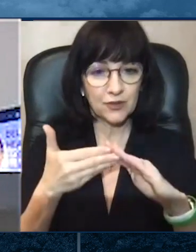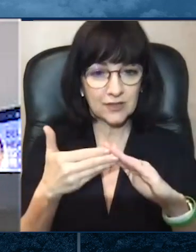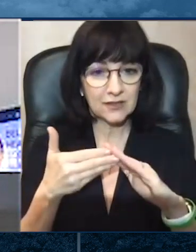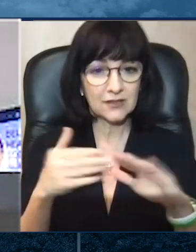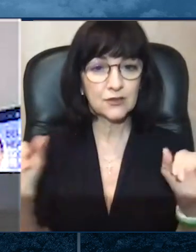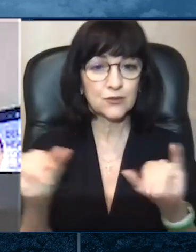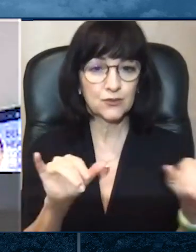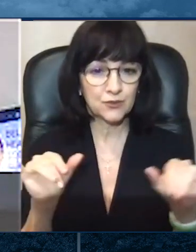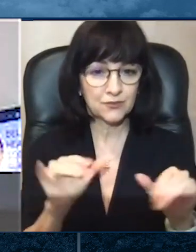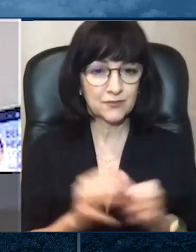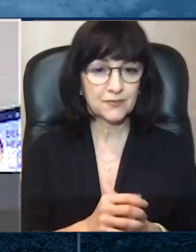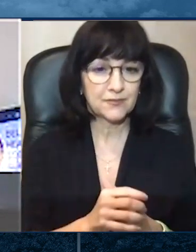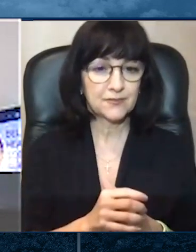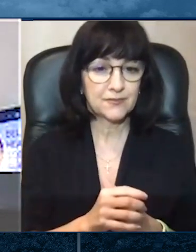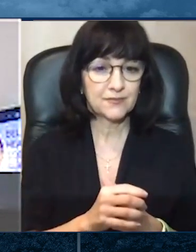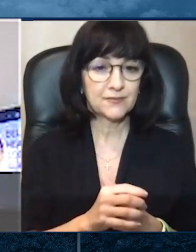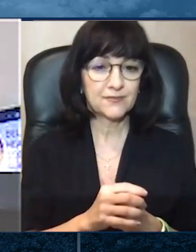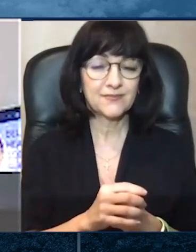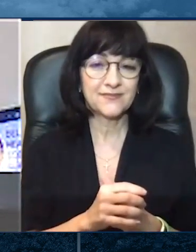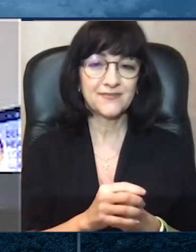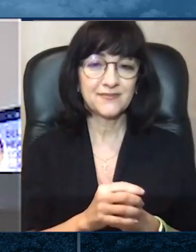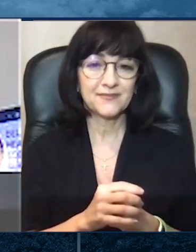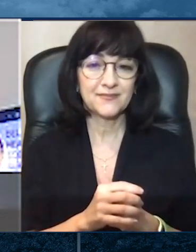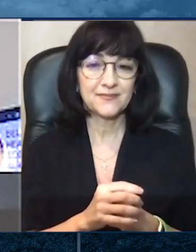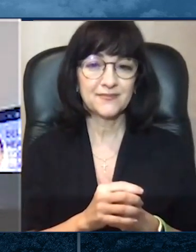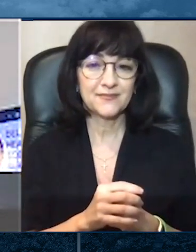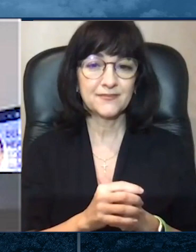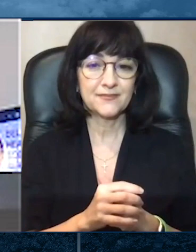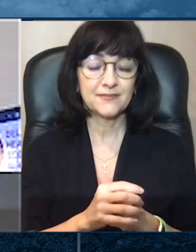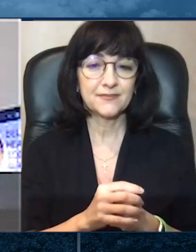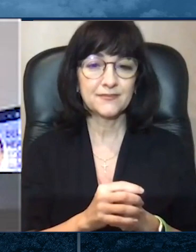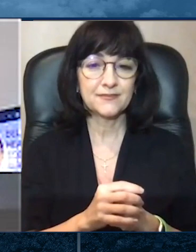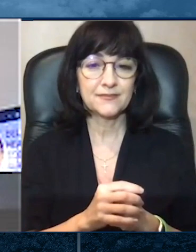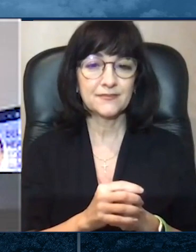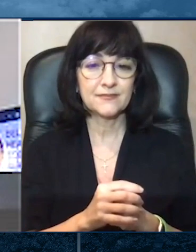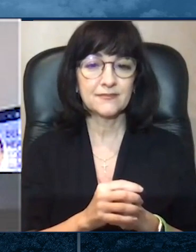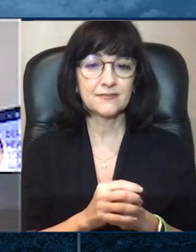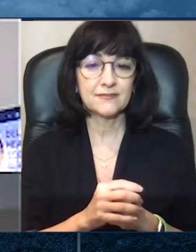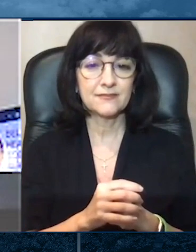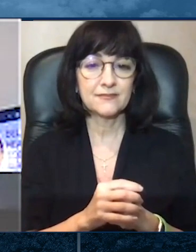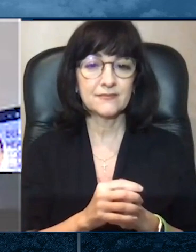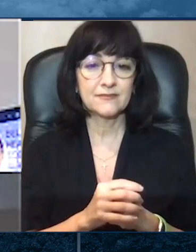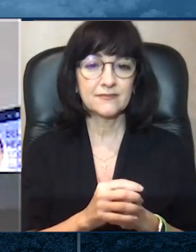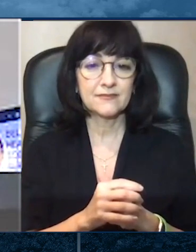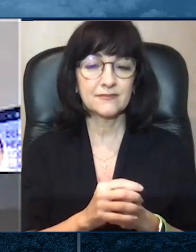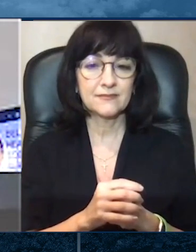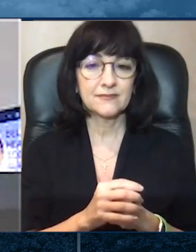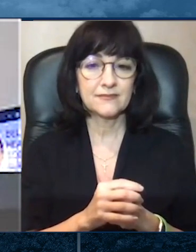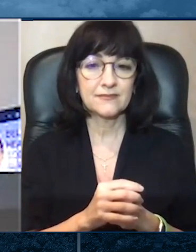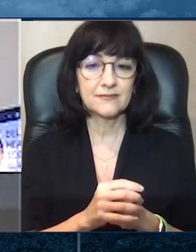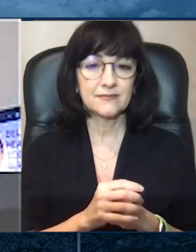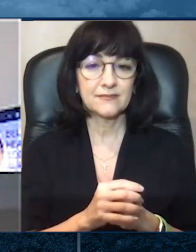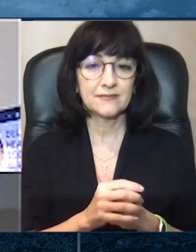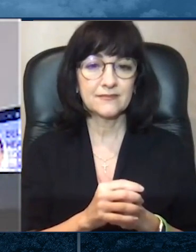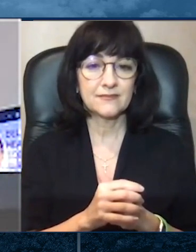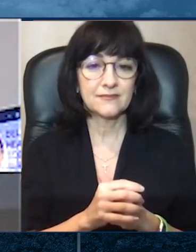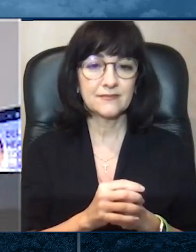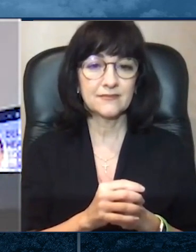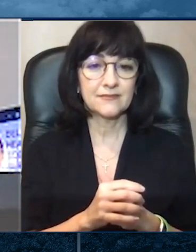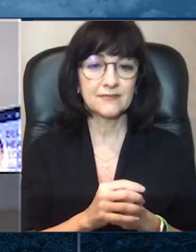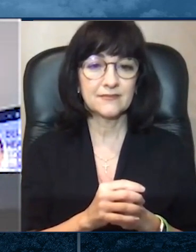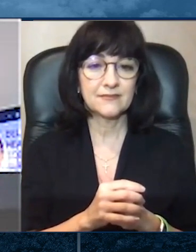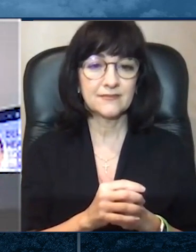en la comunidad hispana. Y nosotros, ADHSLESS, valoramos su asociación.